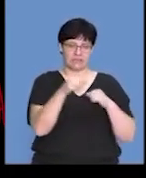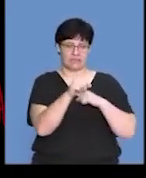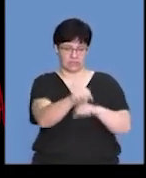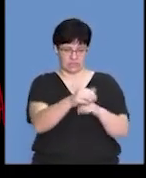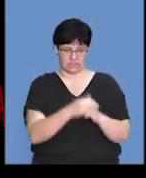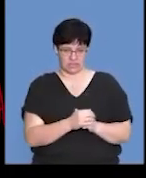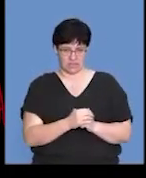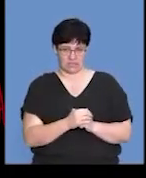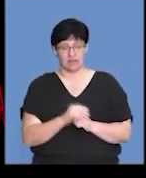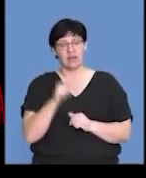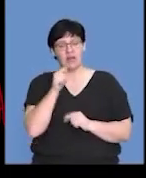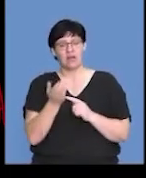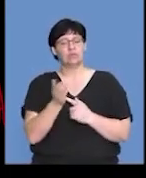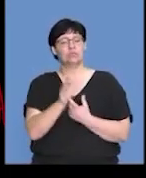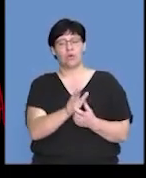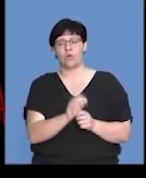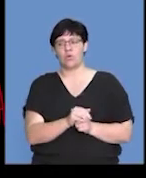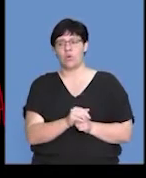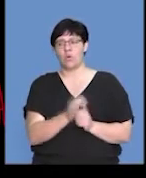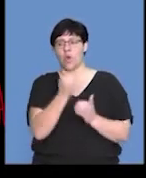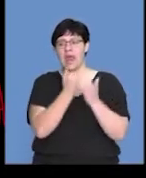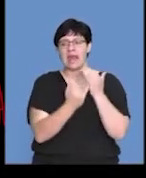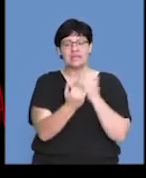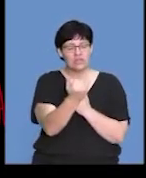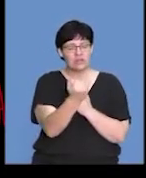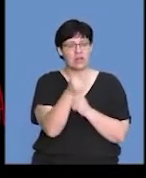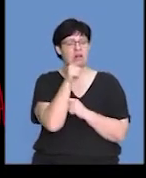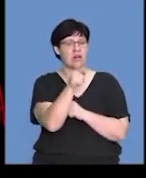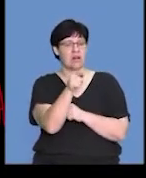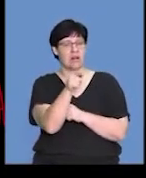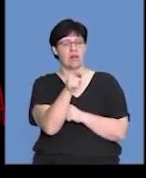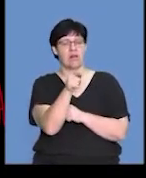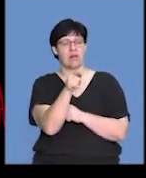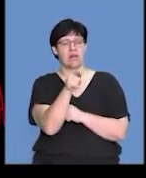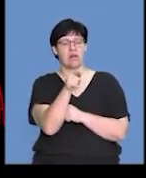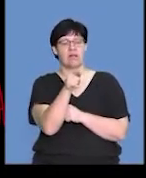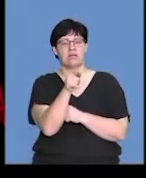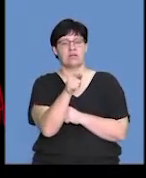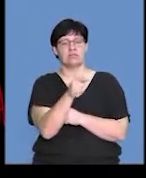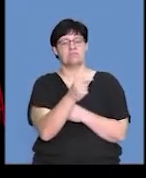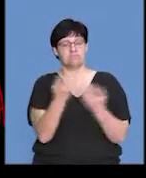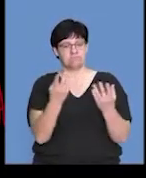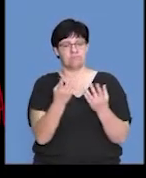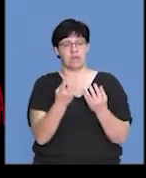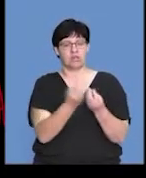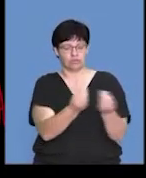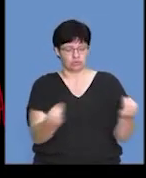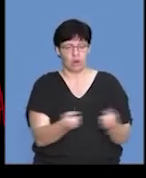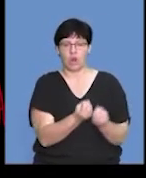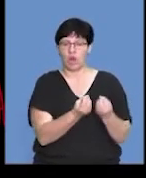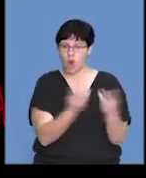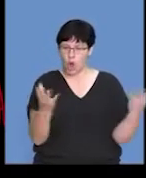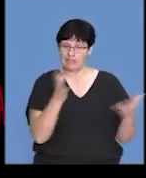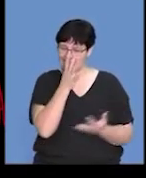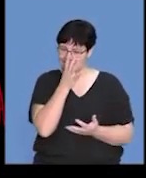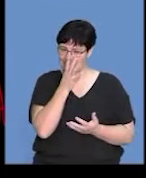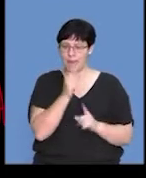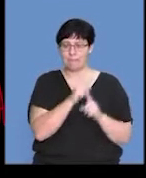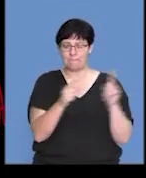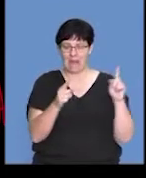and this would point to individuals or species where they produce a large number of offsprings, but there is an immediate